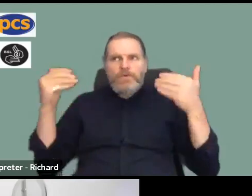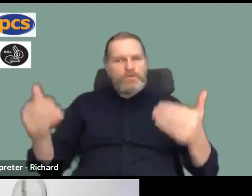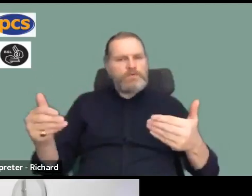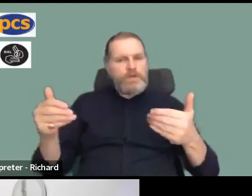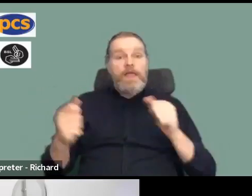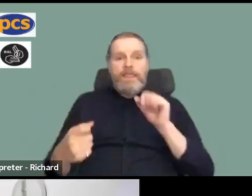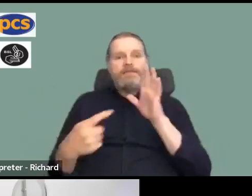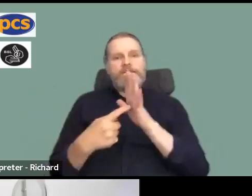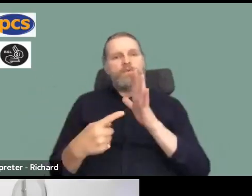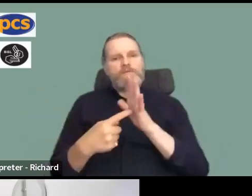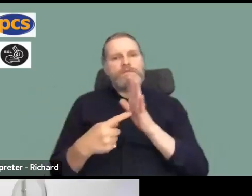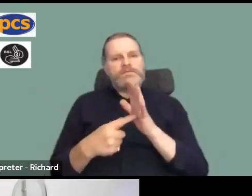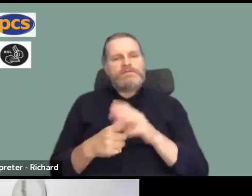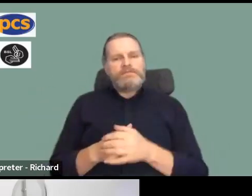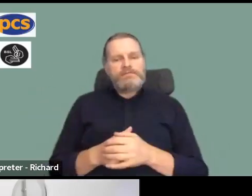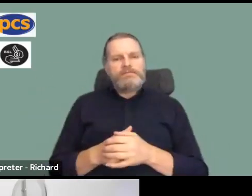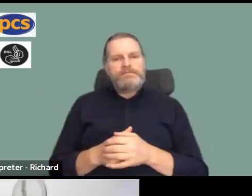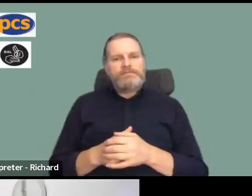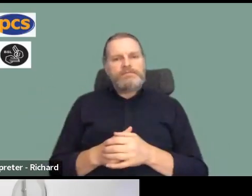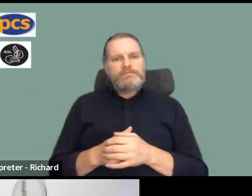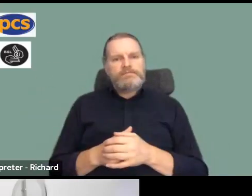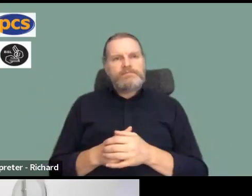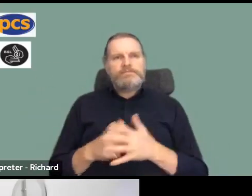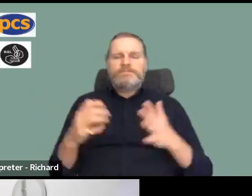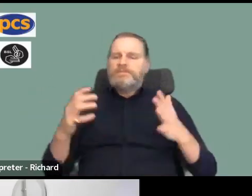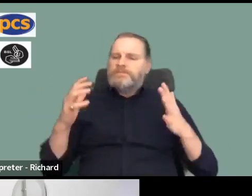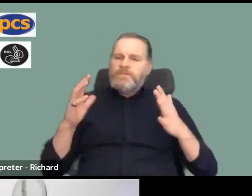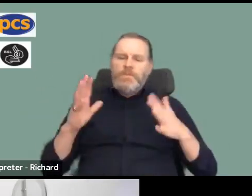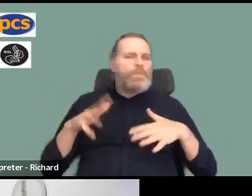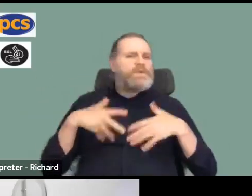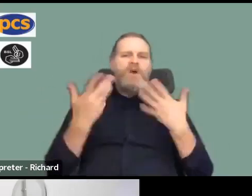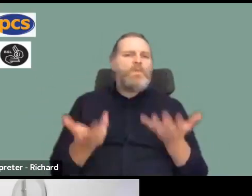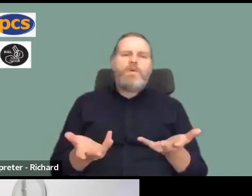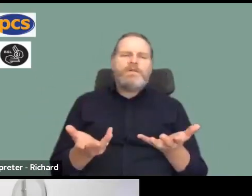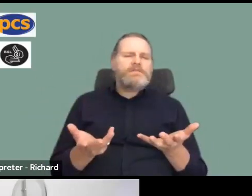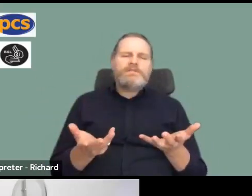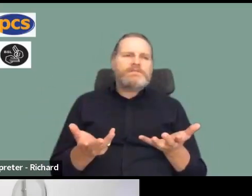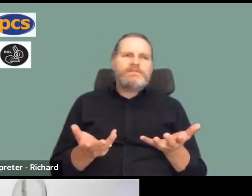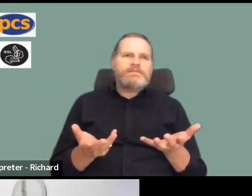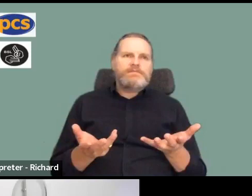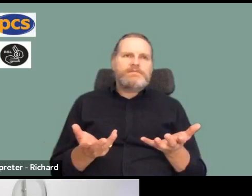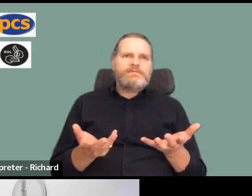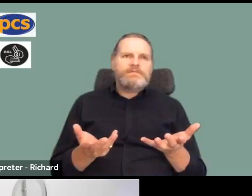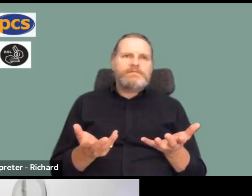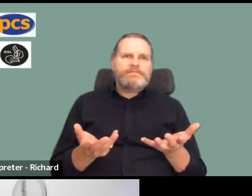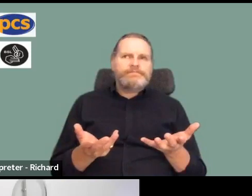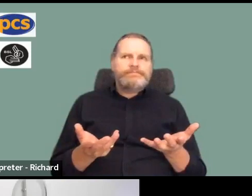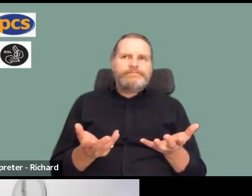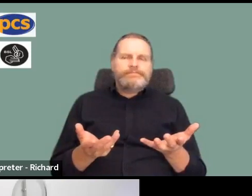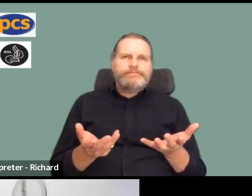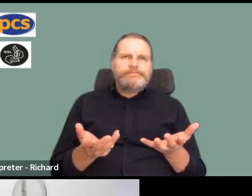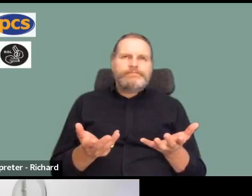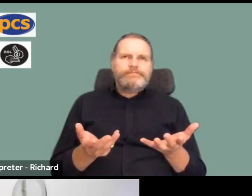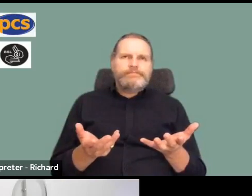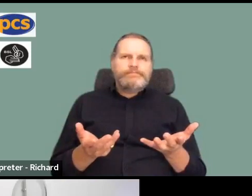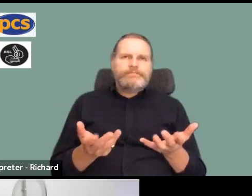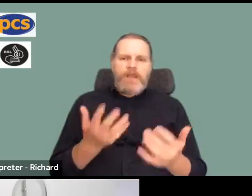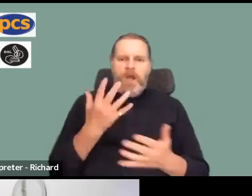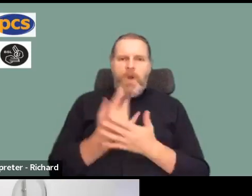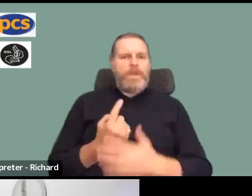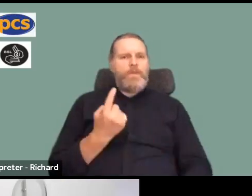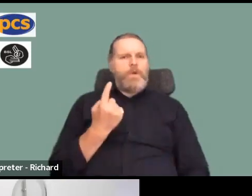important for us is we don't just want our action, you know, obviously, if we have to take it on our own, we will. But we